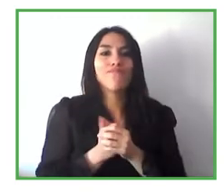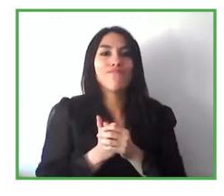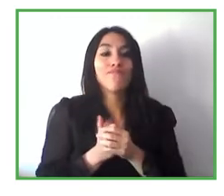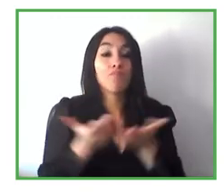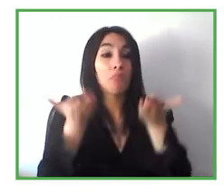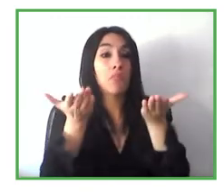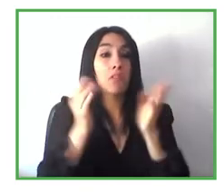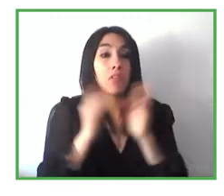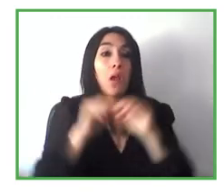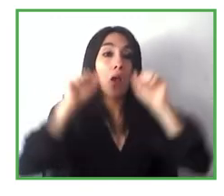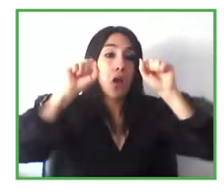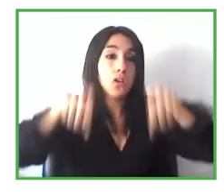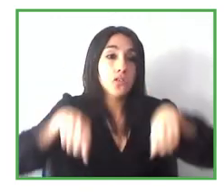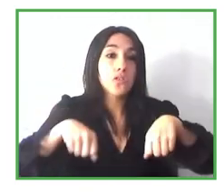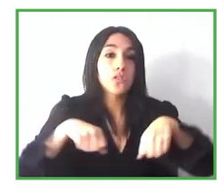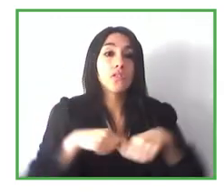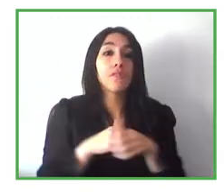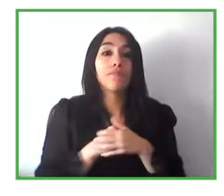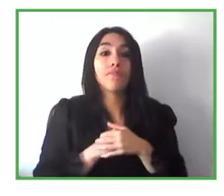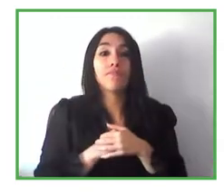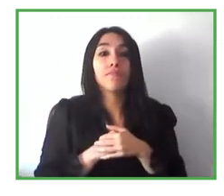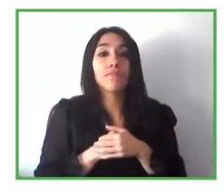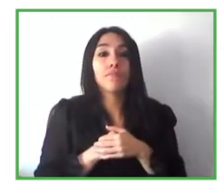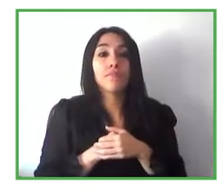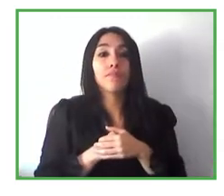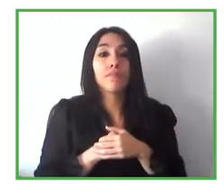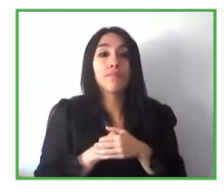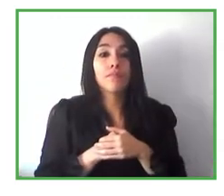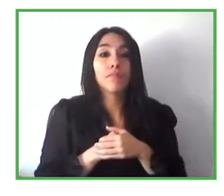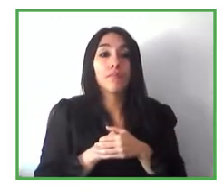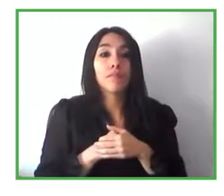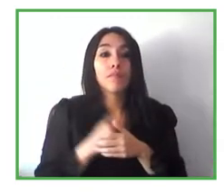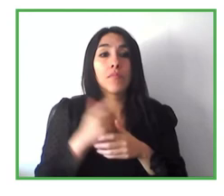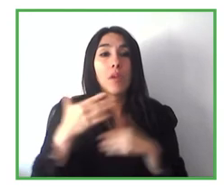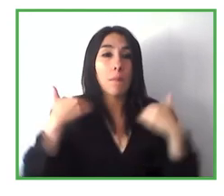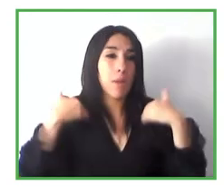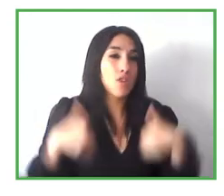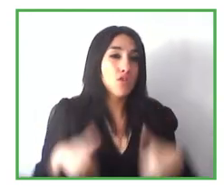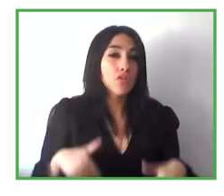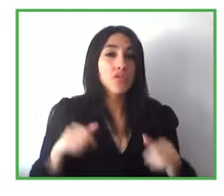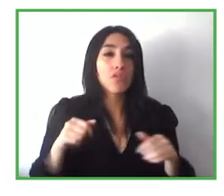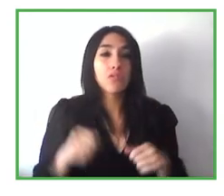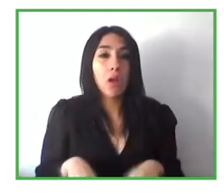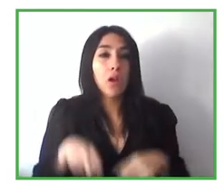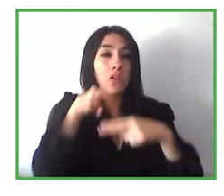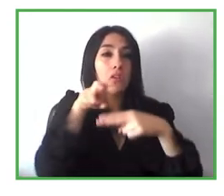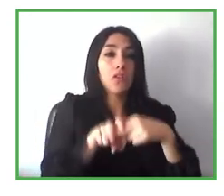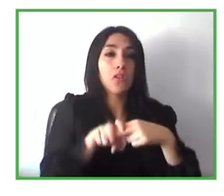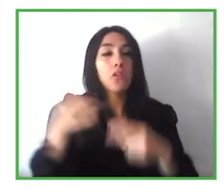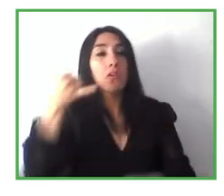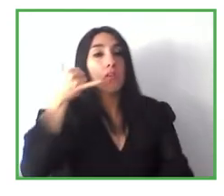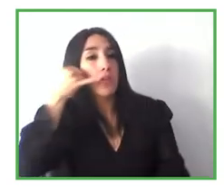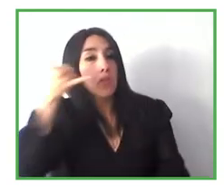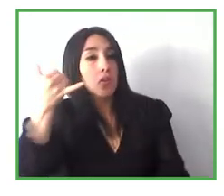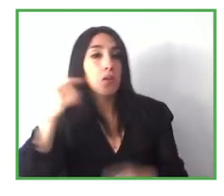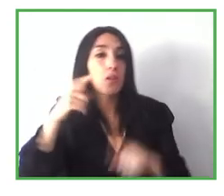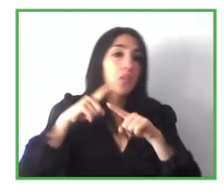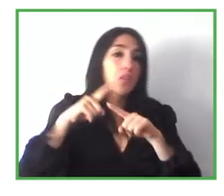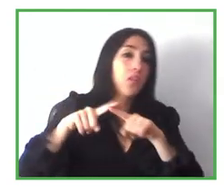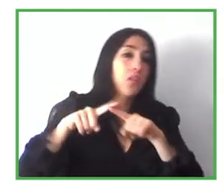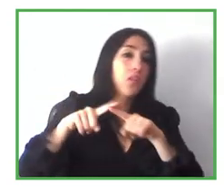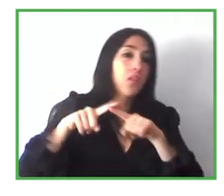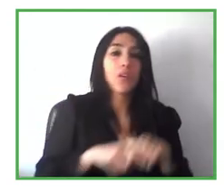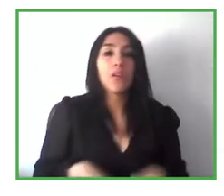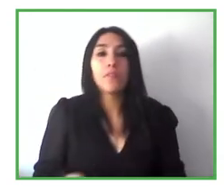be able to analyze the interaction of the users about the interaction with that product. This is very